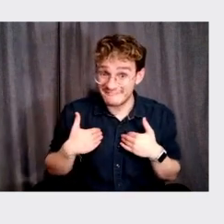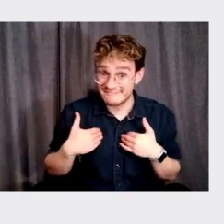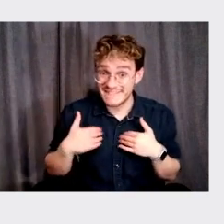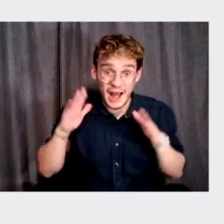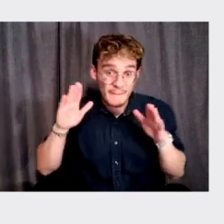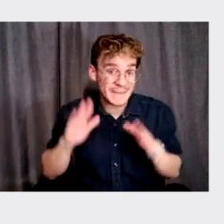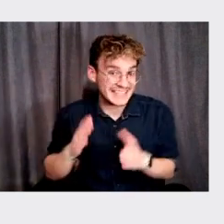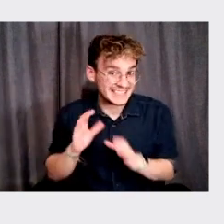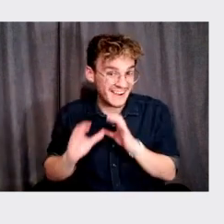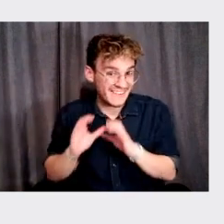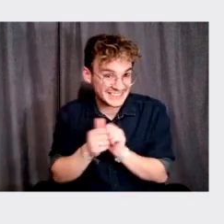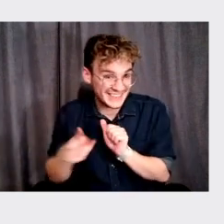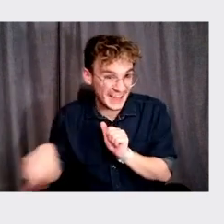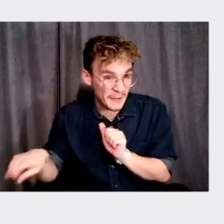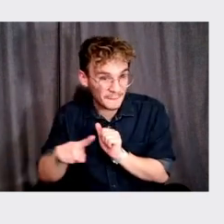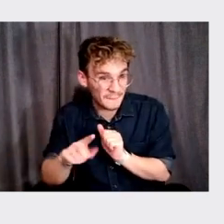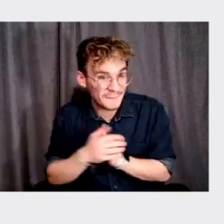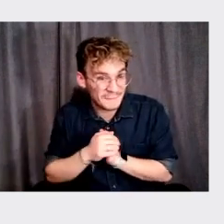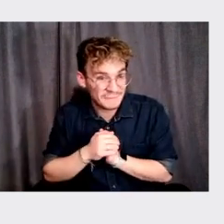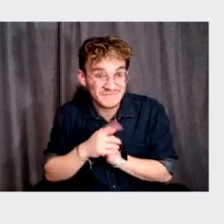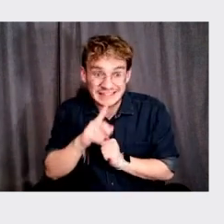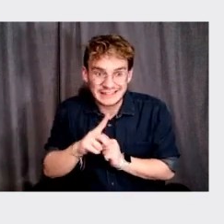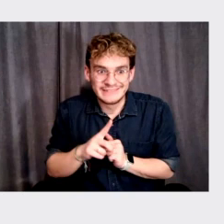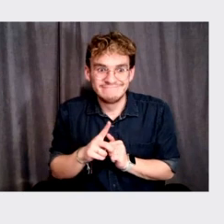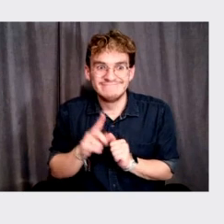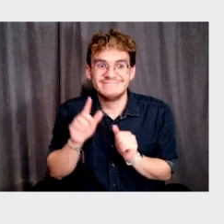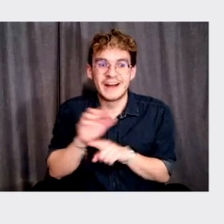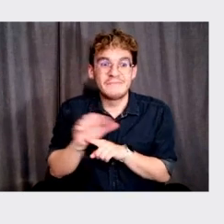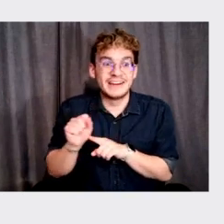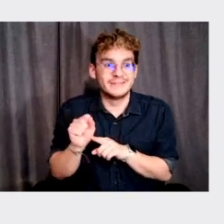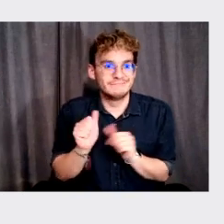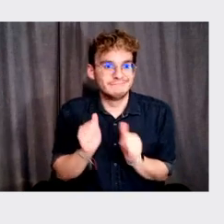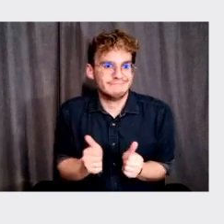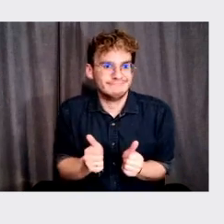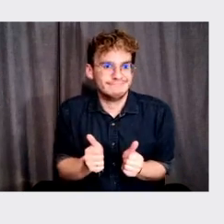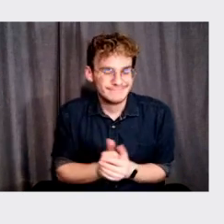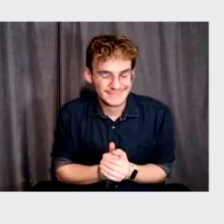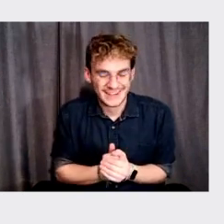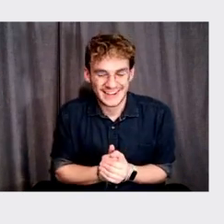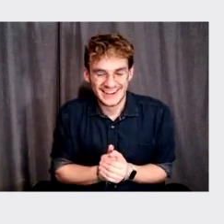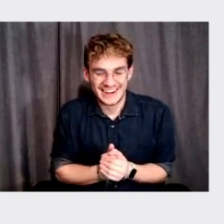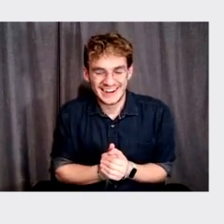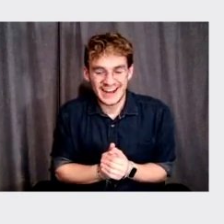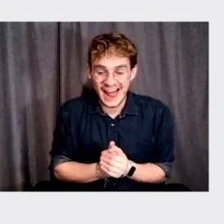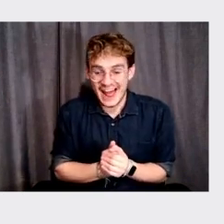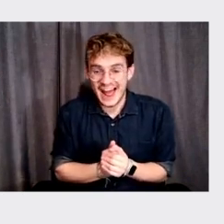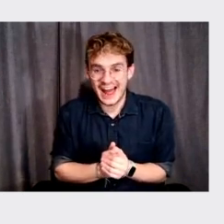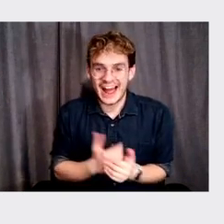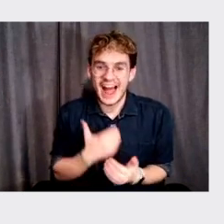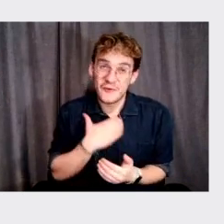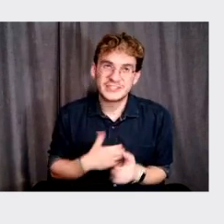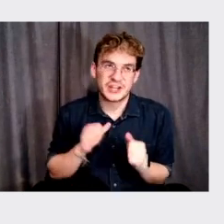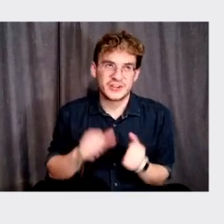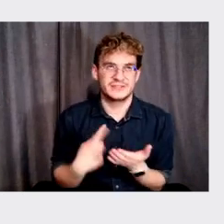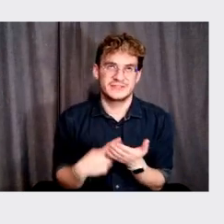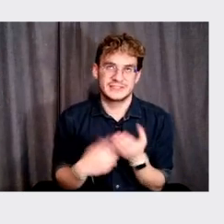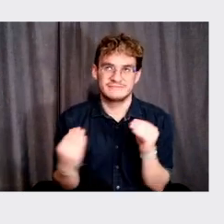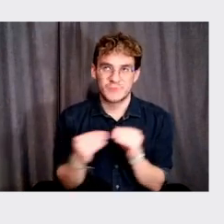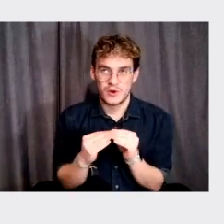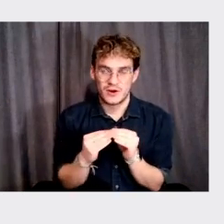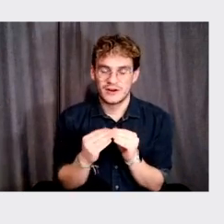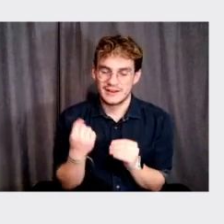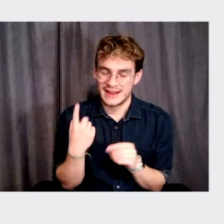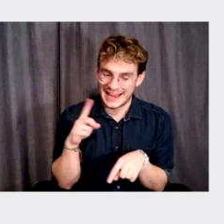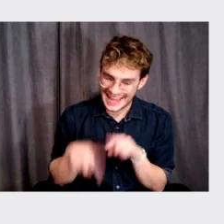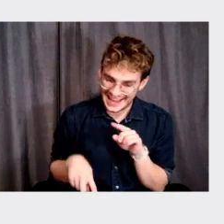amazing. Uh, you know, like it's really amazing. It's really great. Um, I, I wish I could talk about them better not,